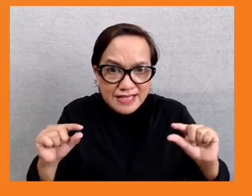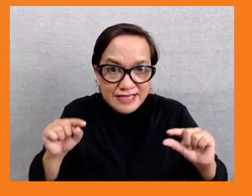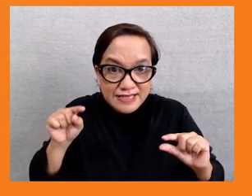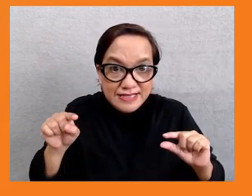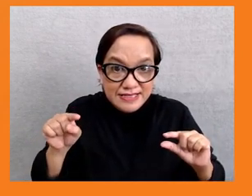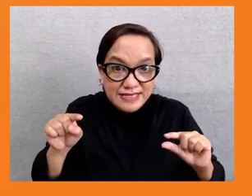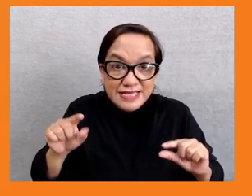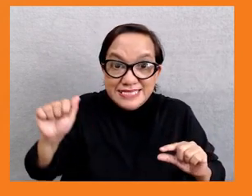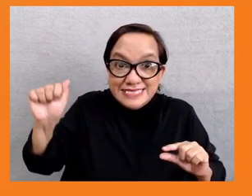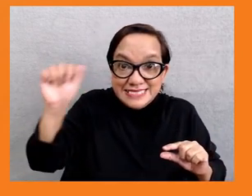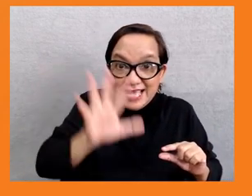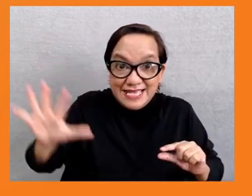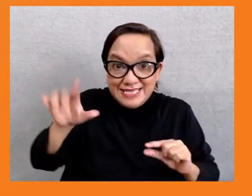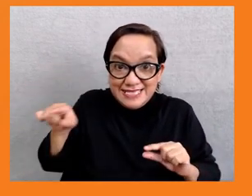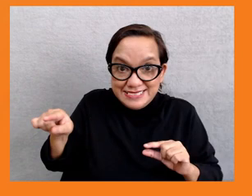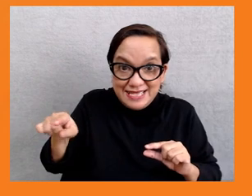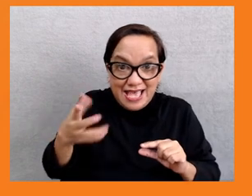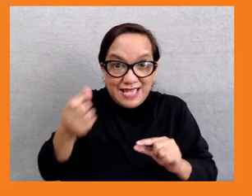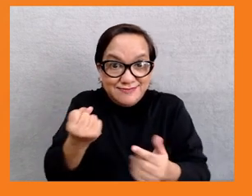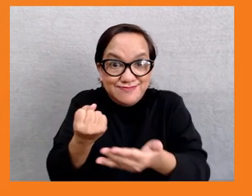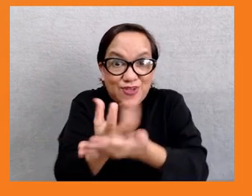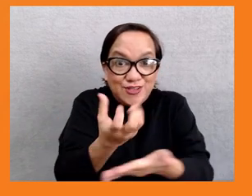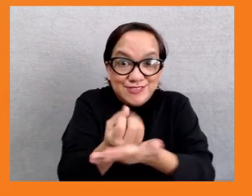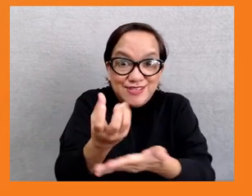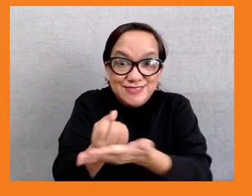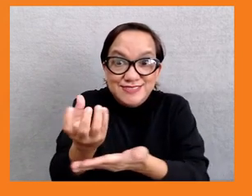figures I just showed you a minute ago. Next slide, please.